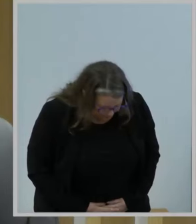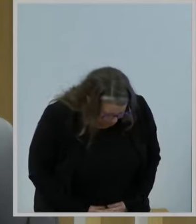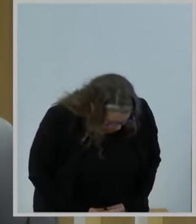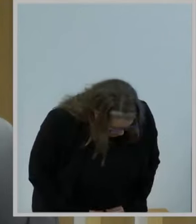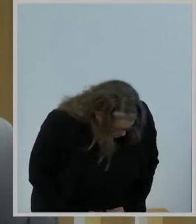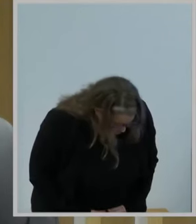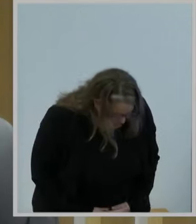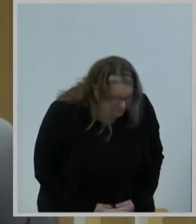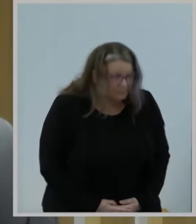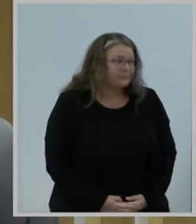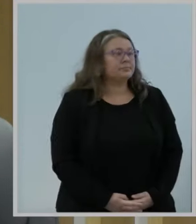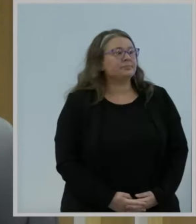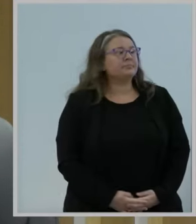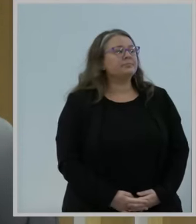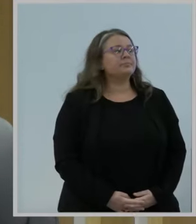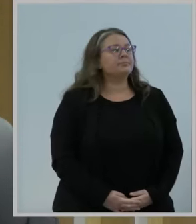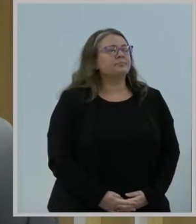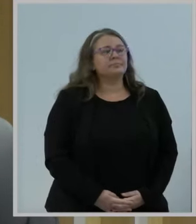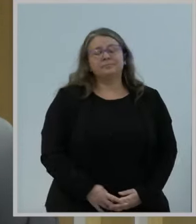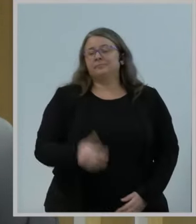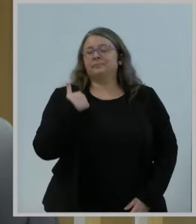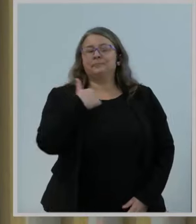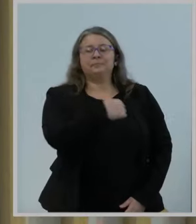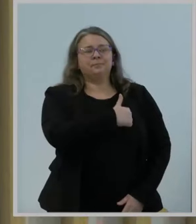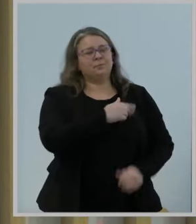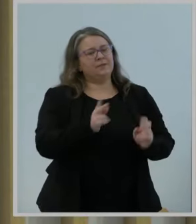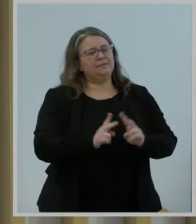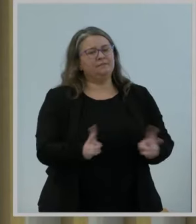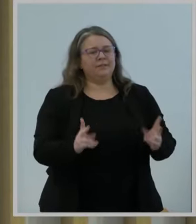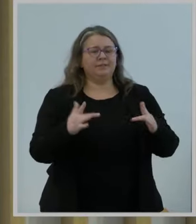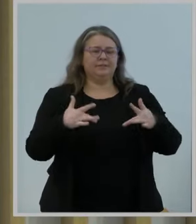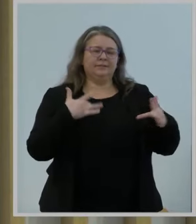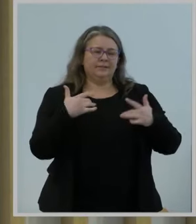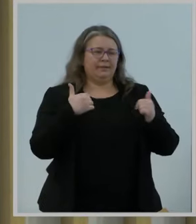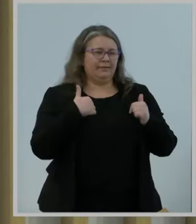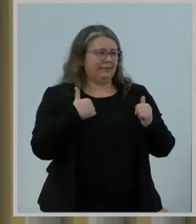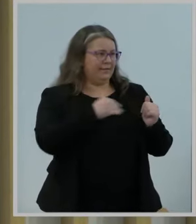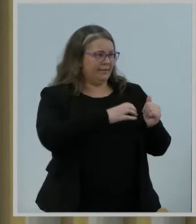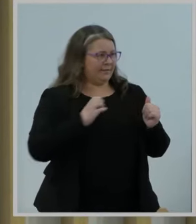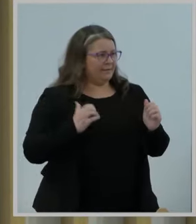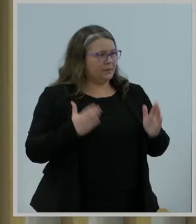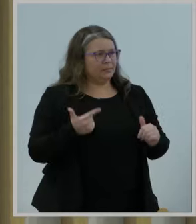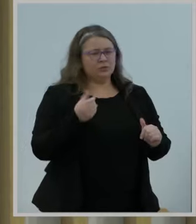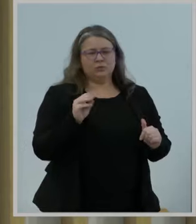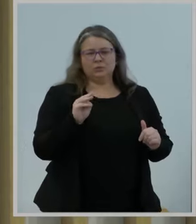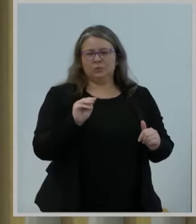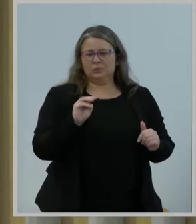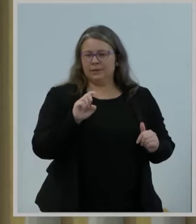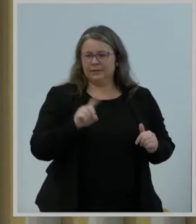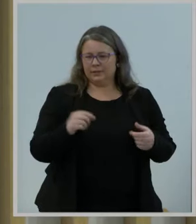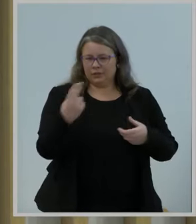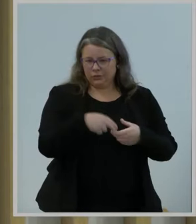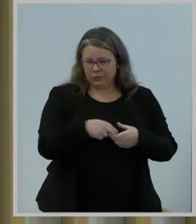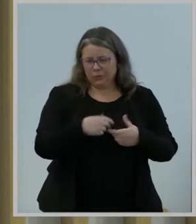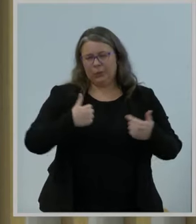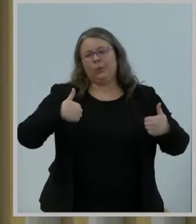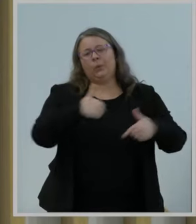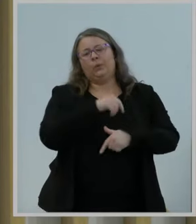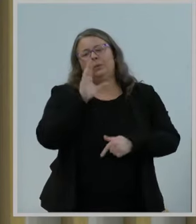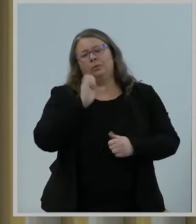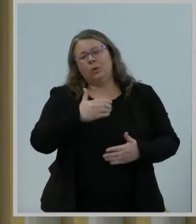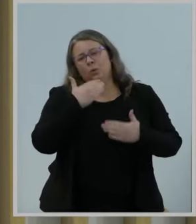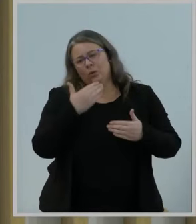We are so excited to have her here. I know this agency is going to be well served by your great knowledge of communications